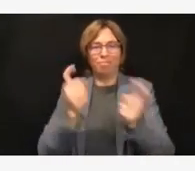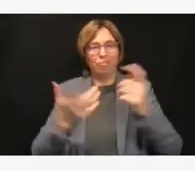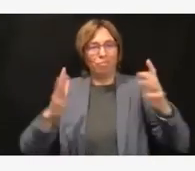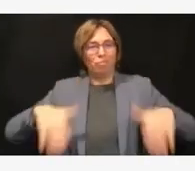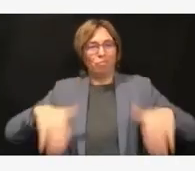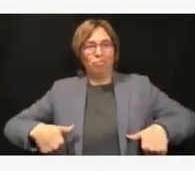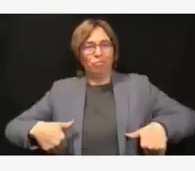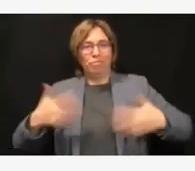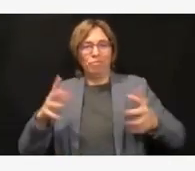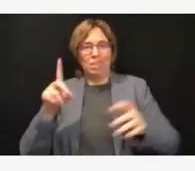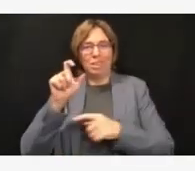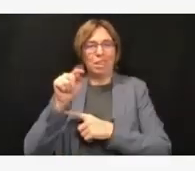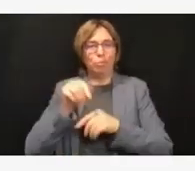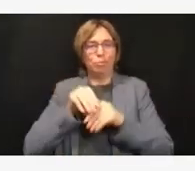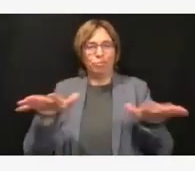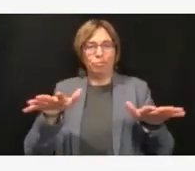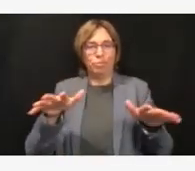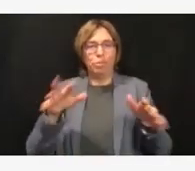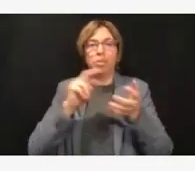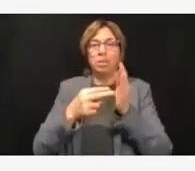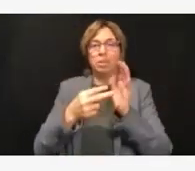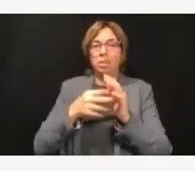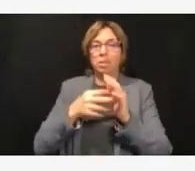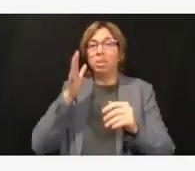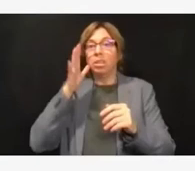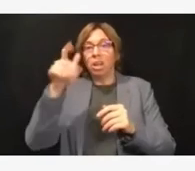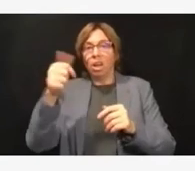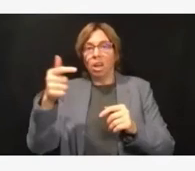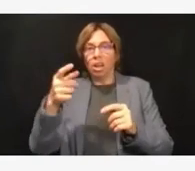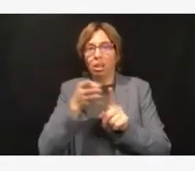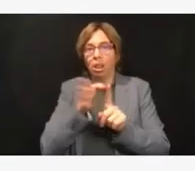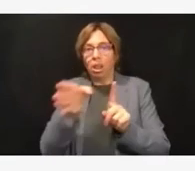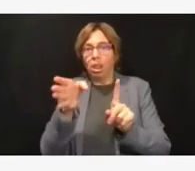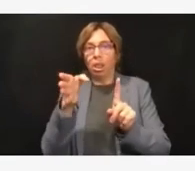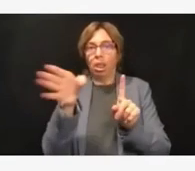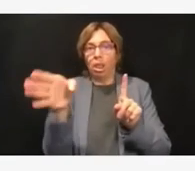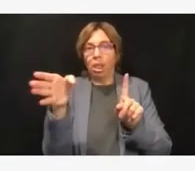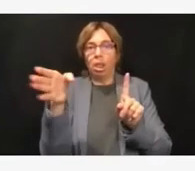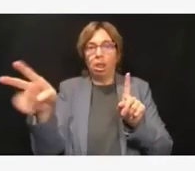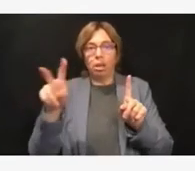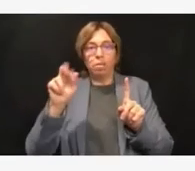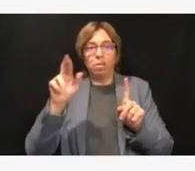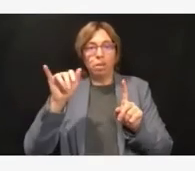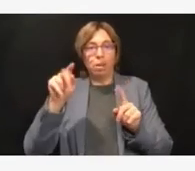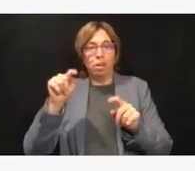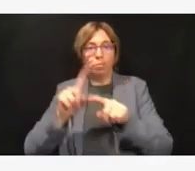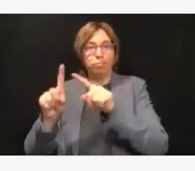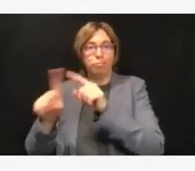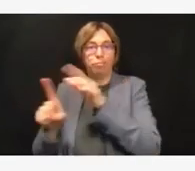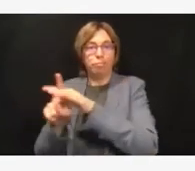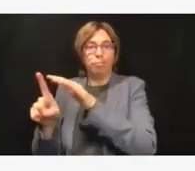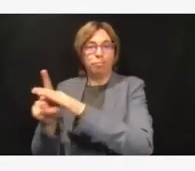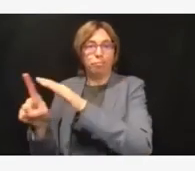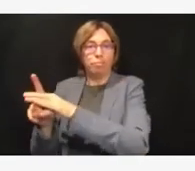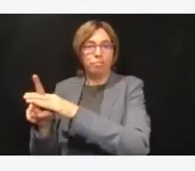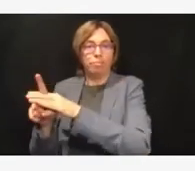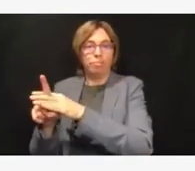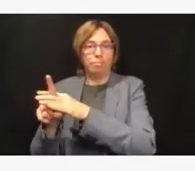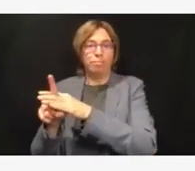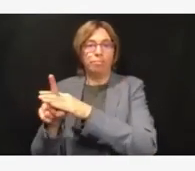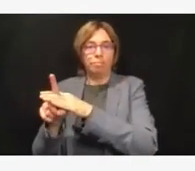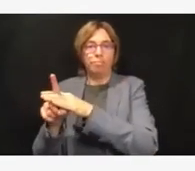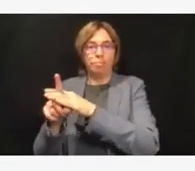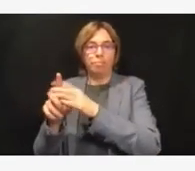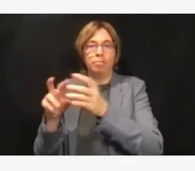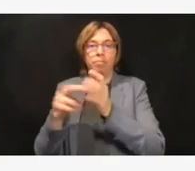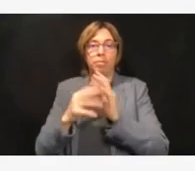vaccines as we see variants develop, so it's really a matter of our ability to get a